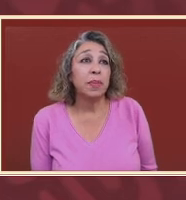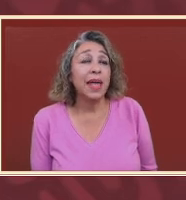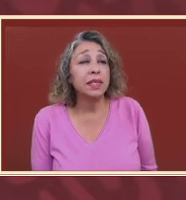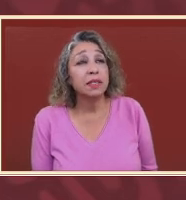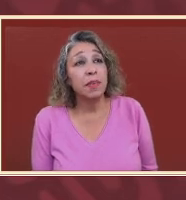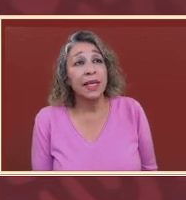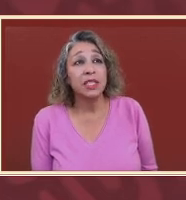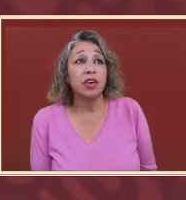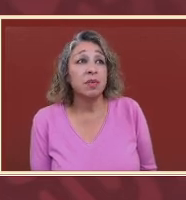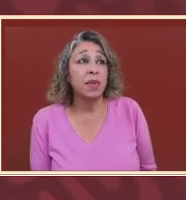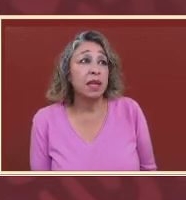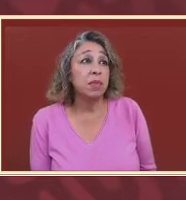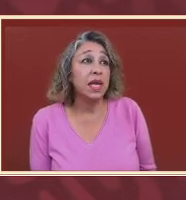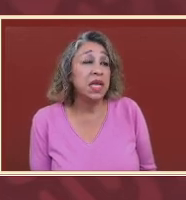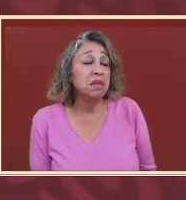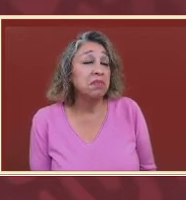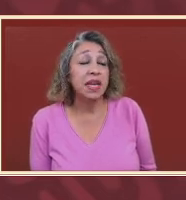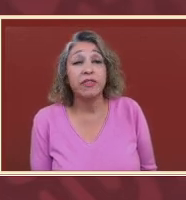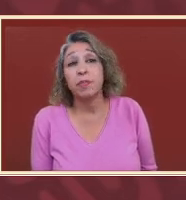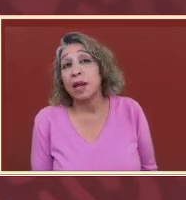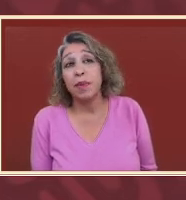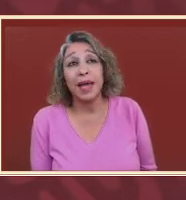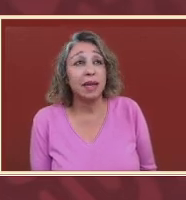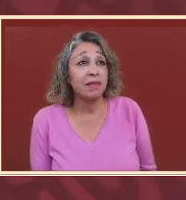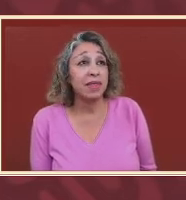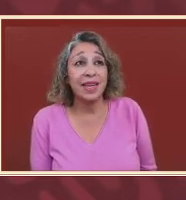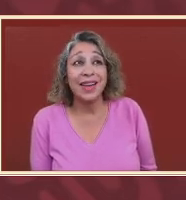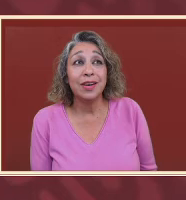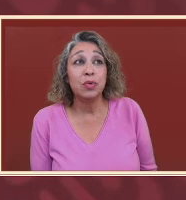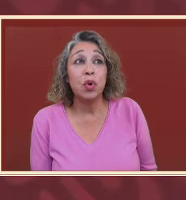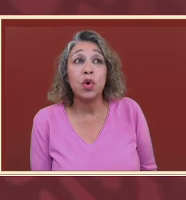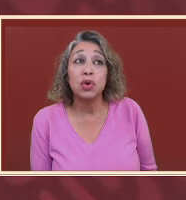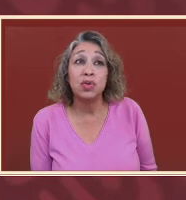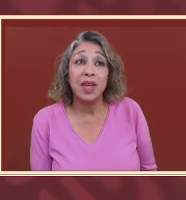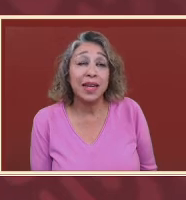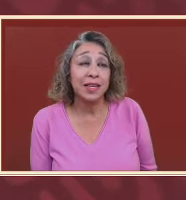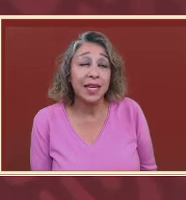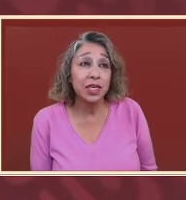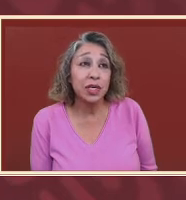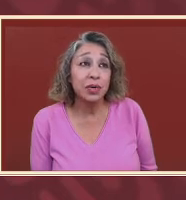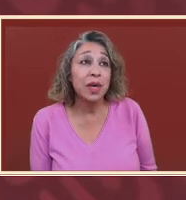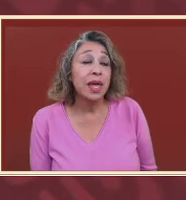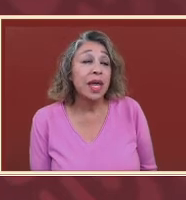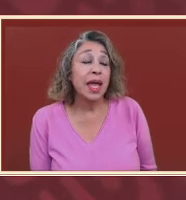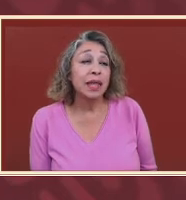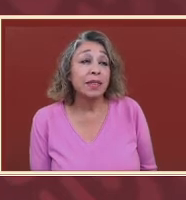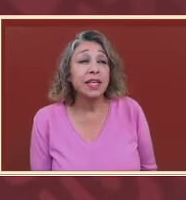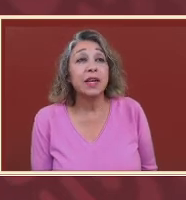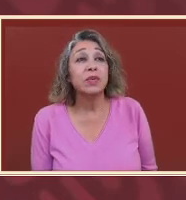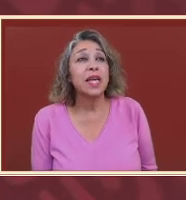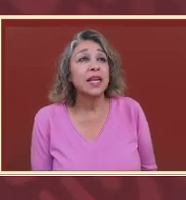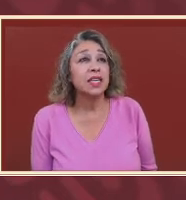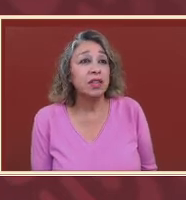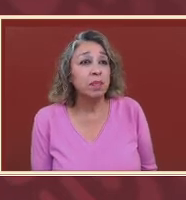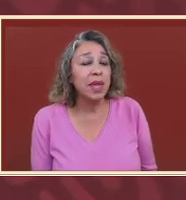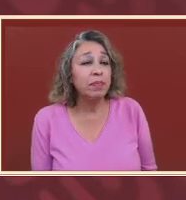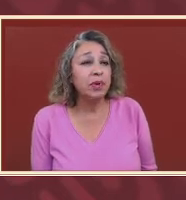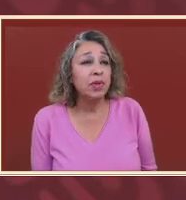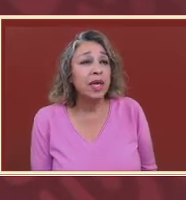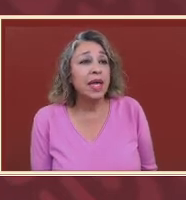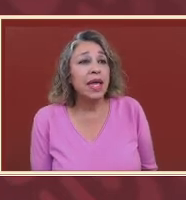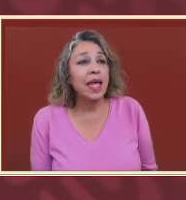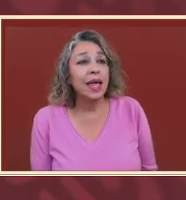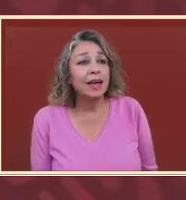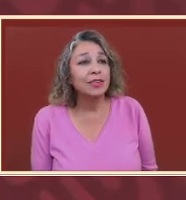bailed out the banks, the banks started making money, they never paid back any of the debt, nor do they intend to. And the debt was added to. And